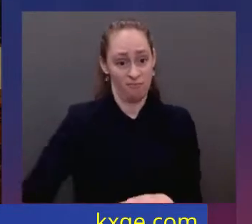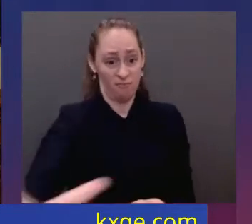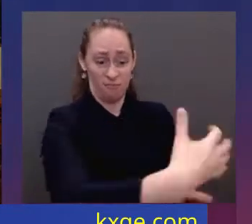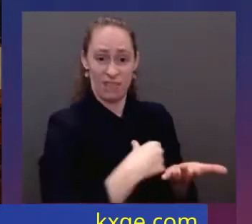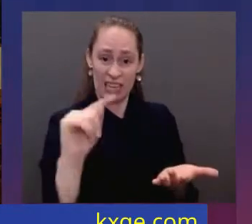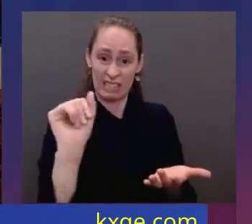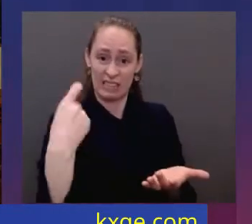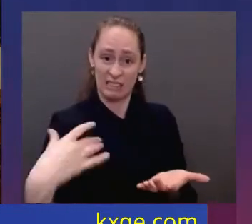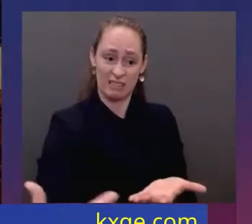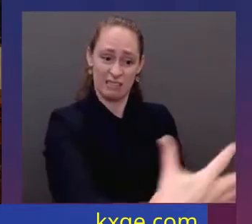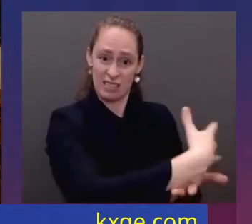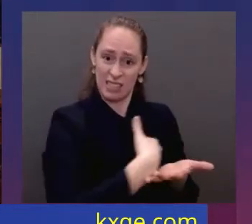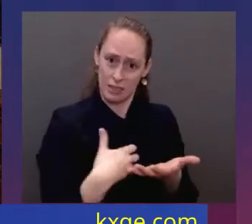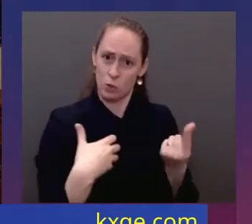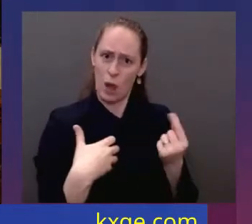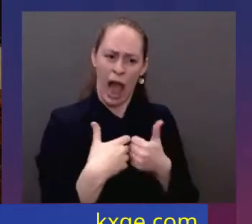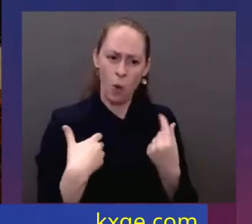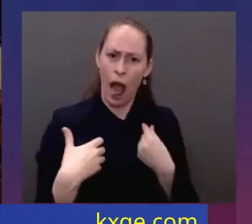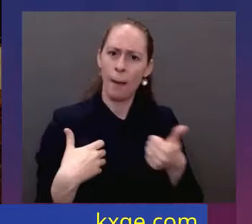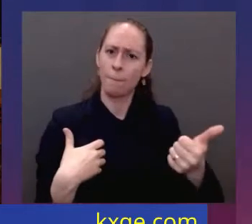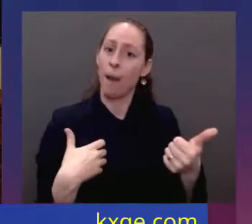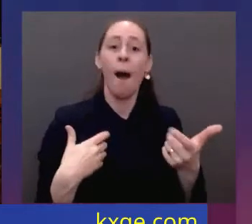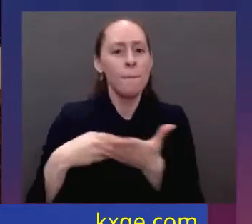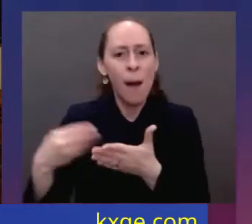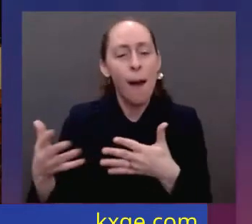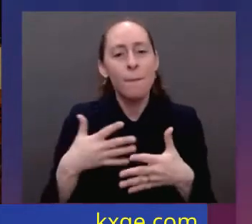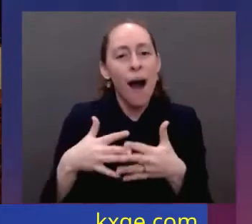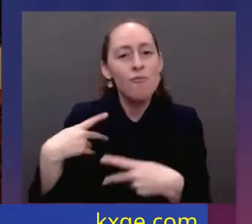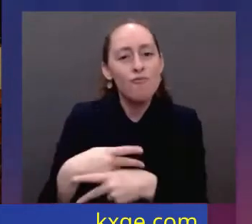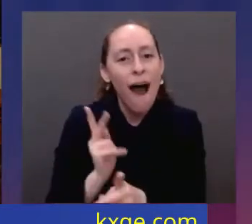Buy American products. Support American jobs.